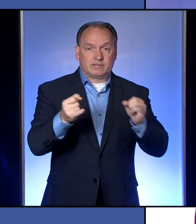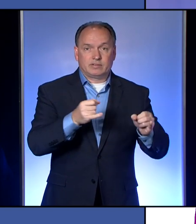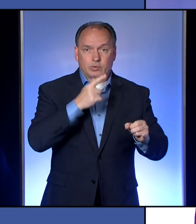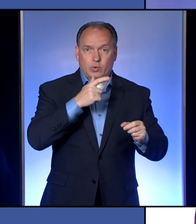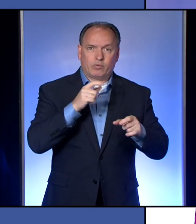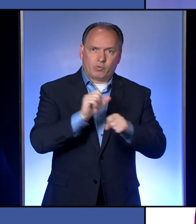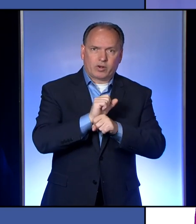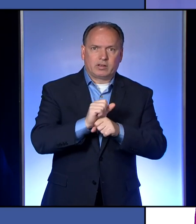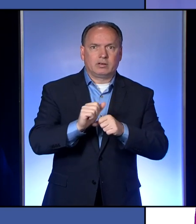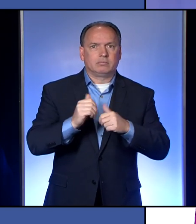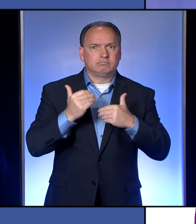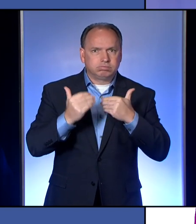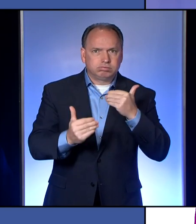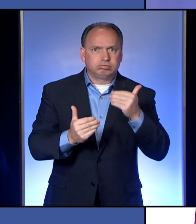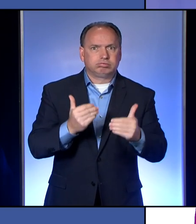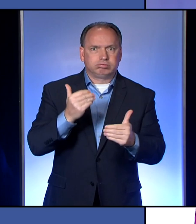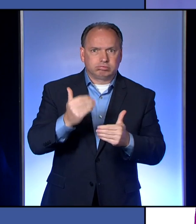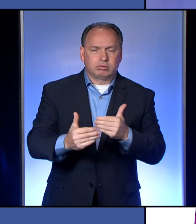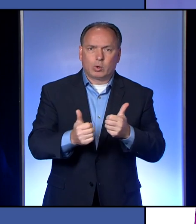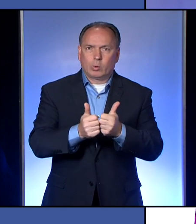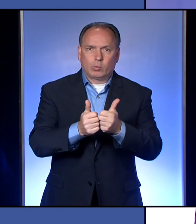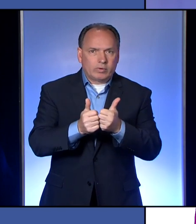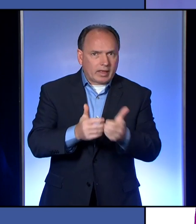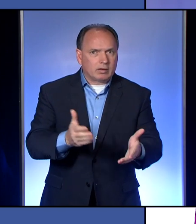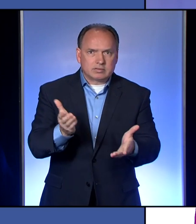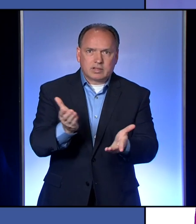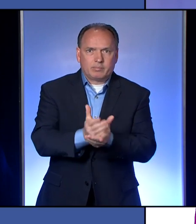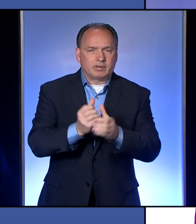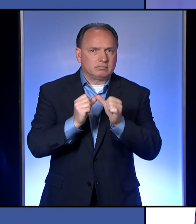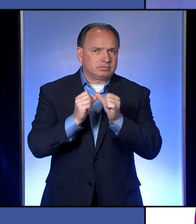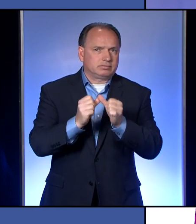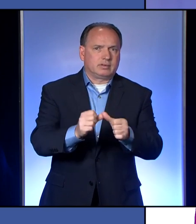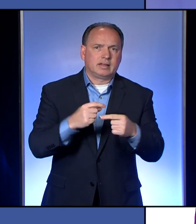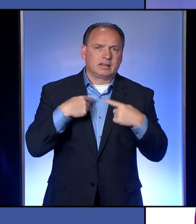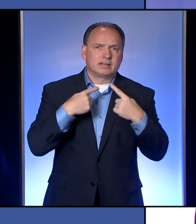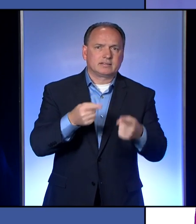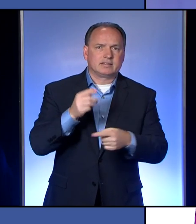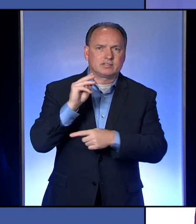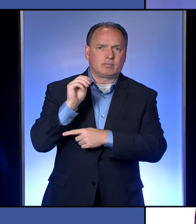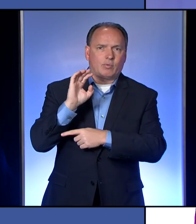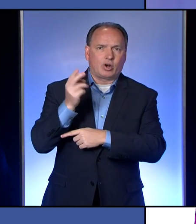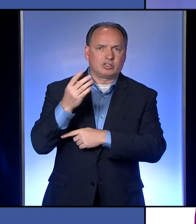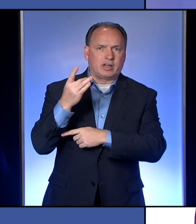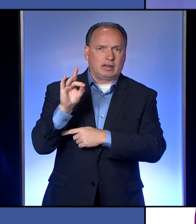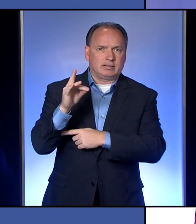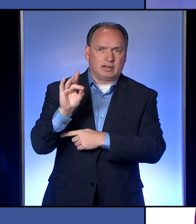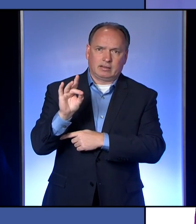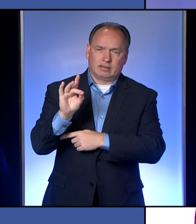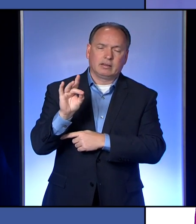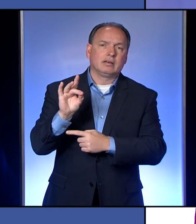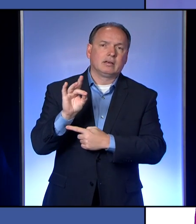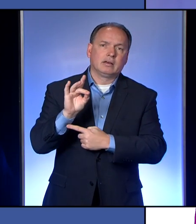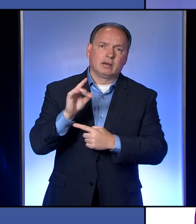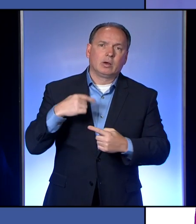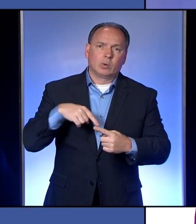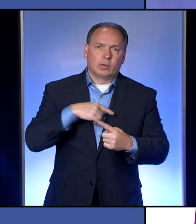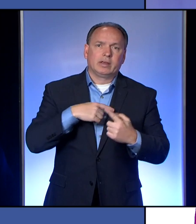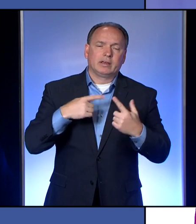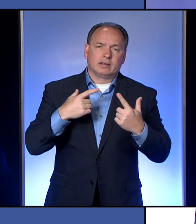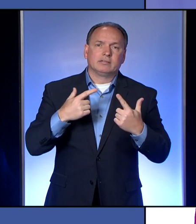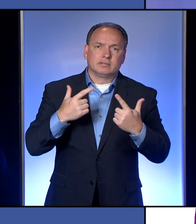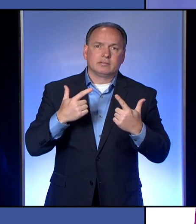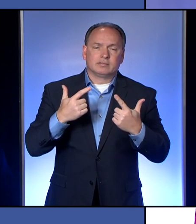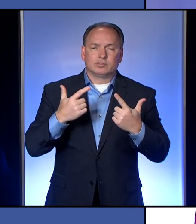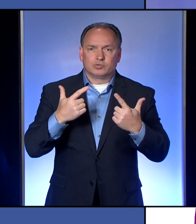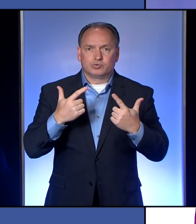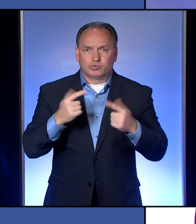been working tirelessly since that first case on March 18th. We try to get a, when we have a